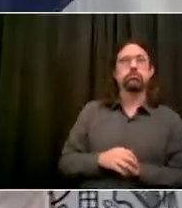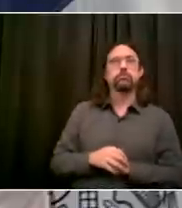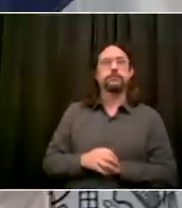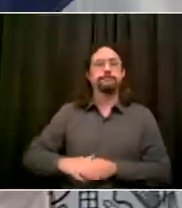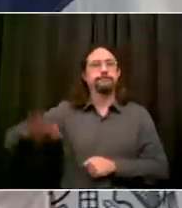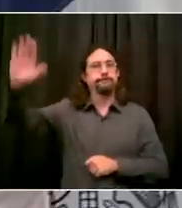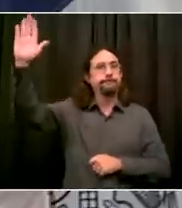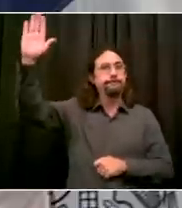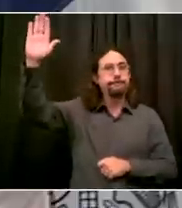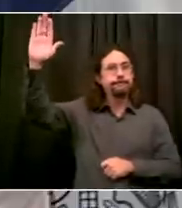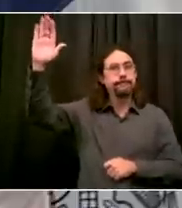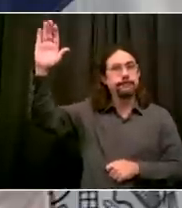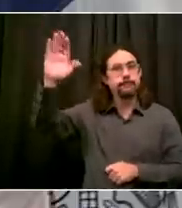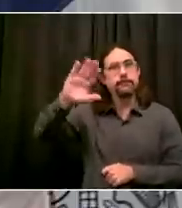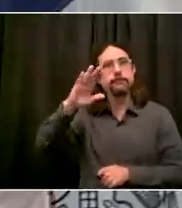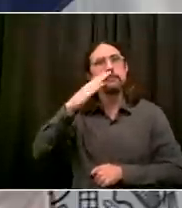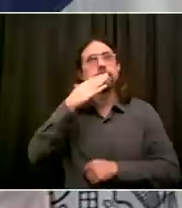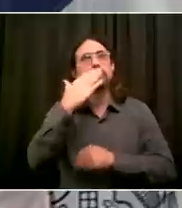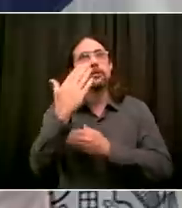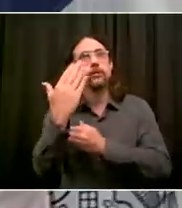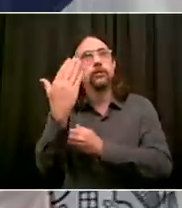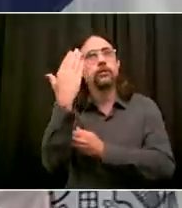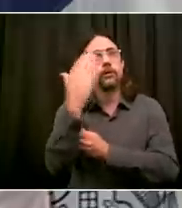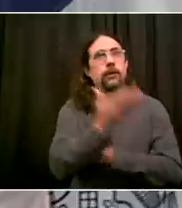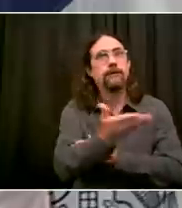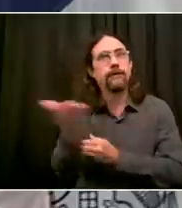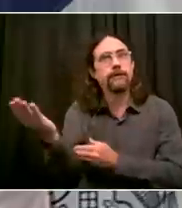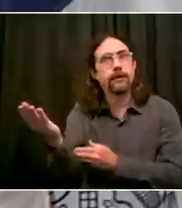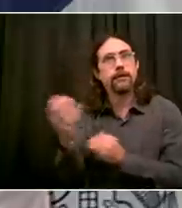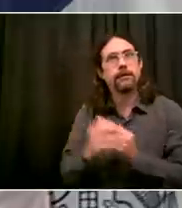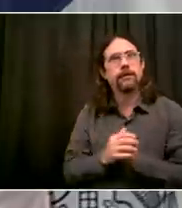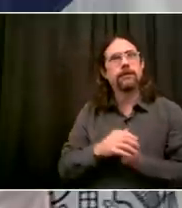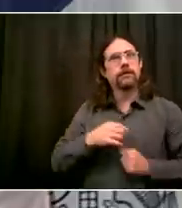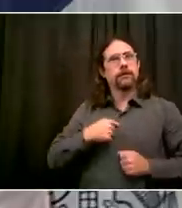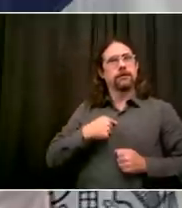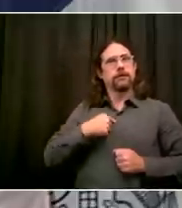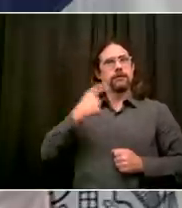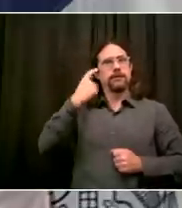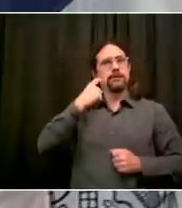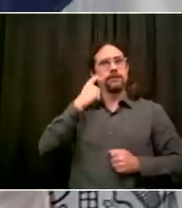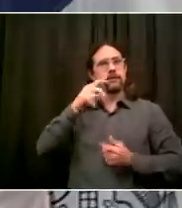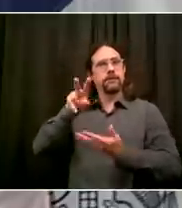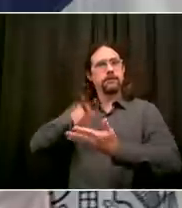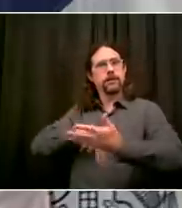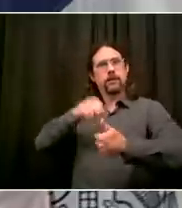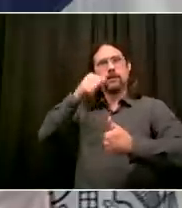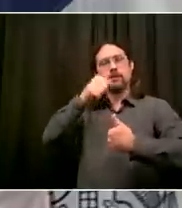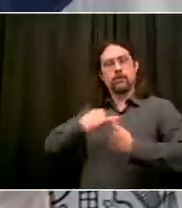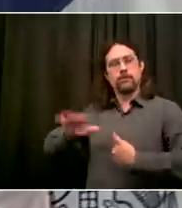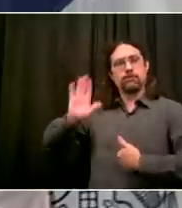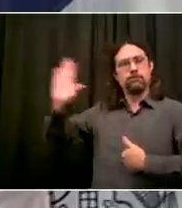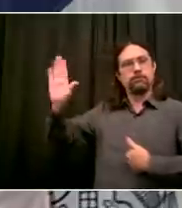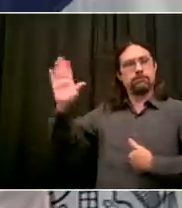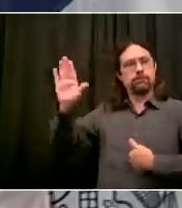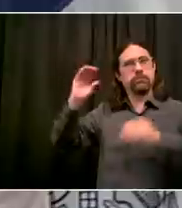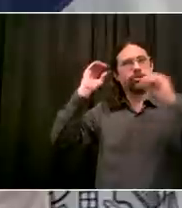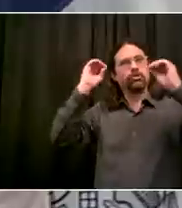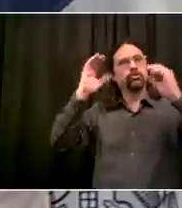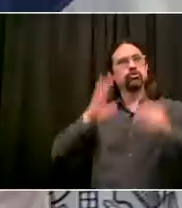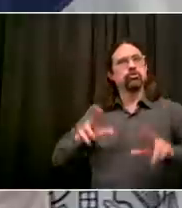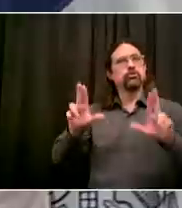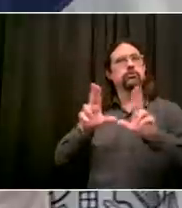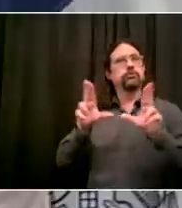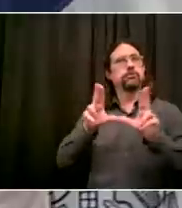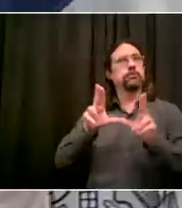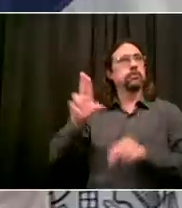numbers around in some of these dangerous zip codes, they would like key schools, I think as much as 80 of them, as many as 80 of